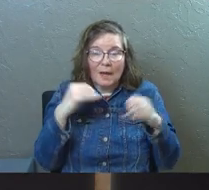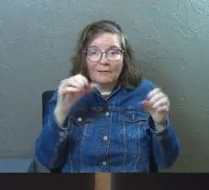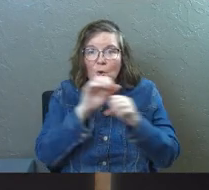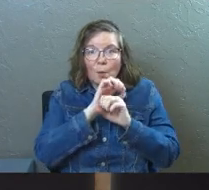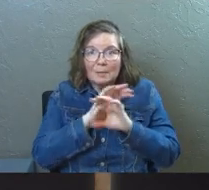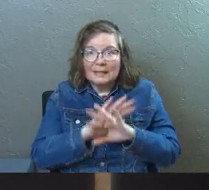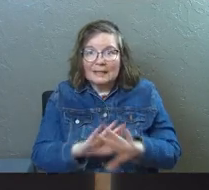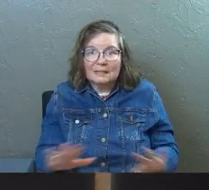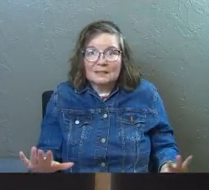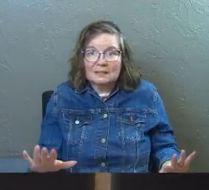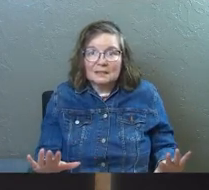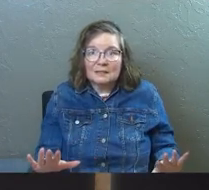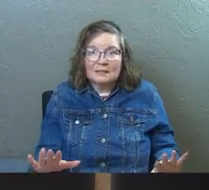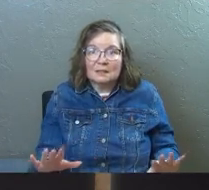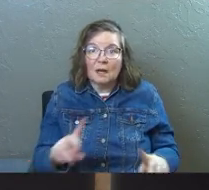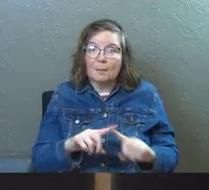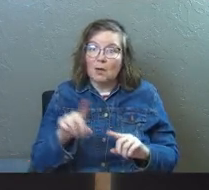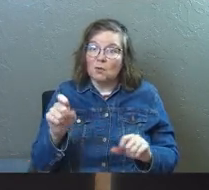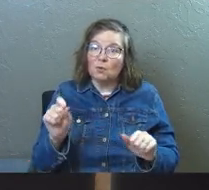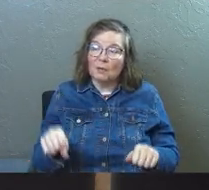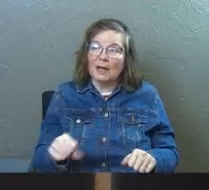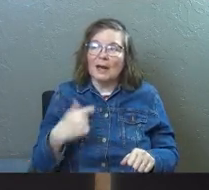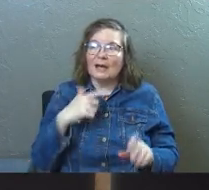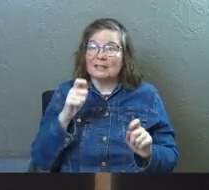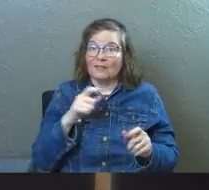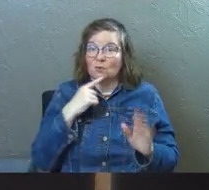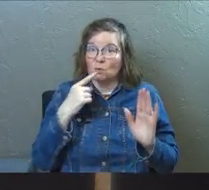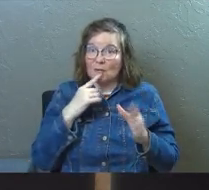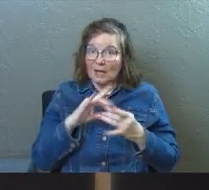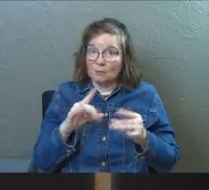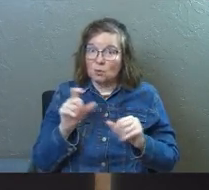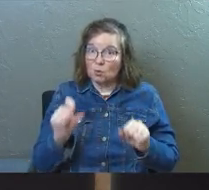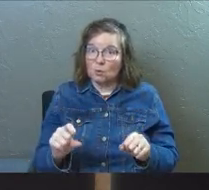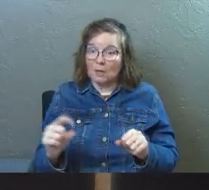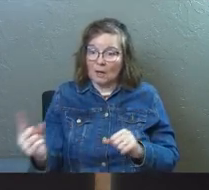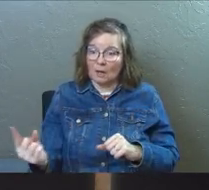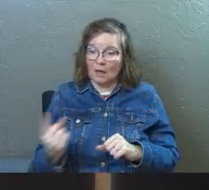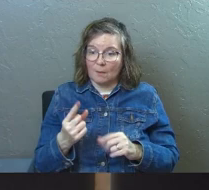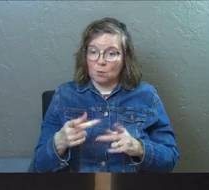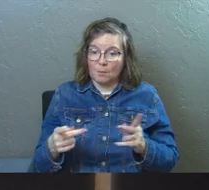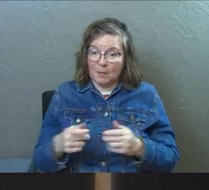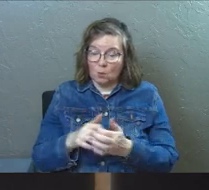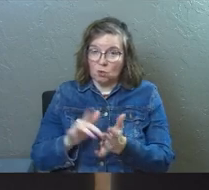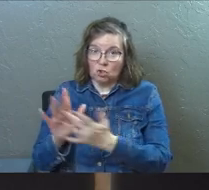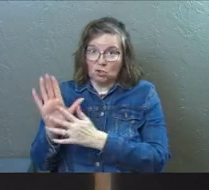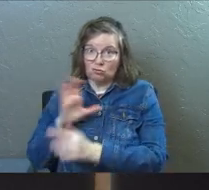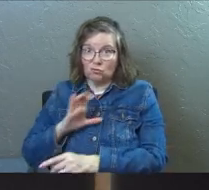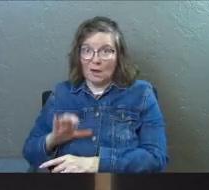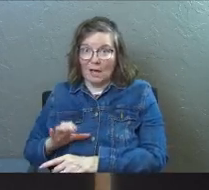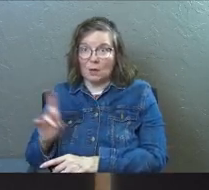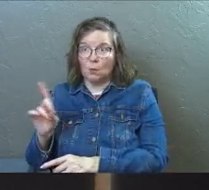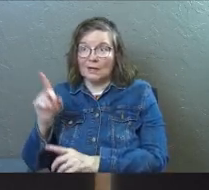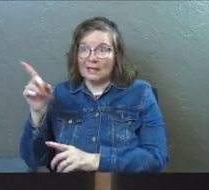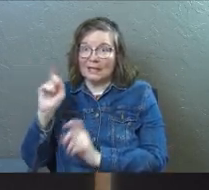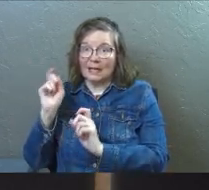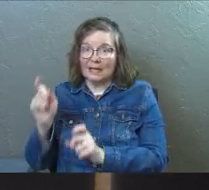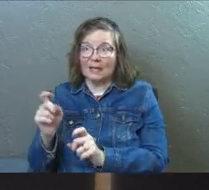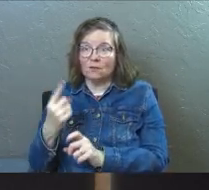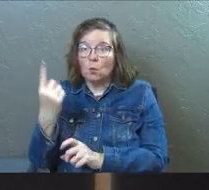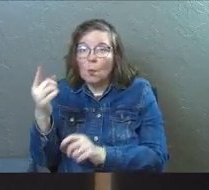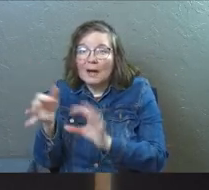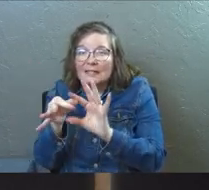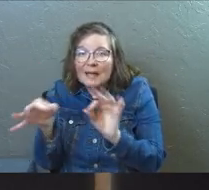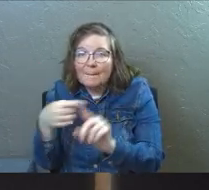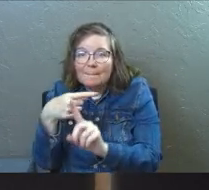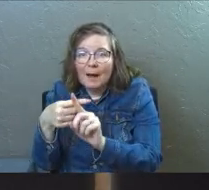no peace. But you can, I just give you testimony. You can come to a place with Jesus Christ where he can give you a